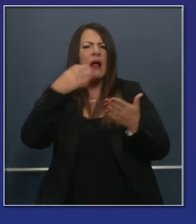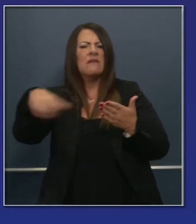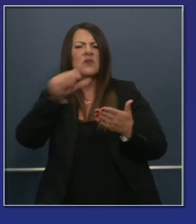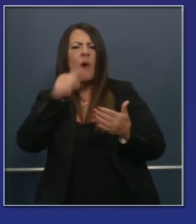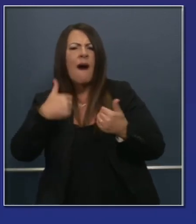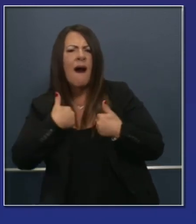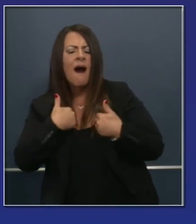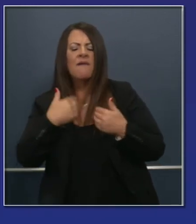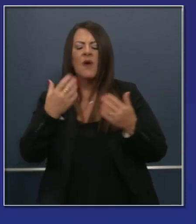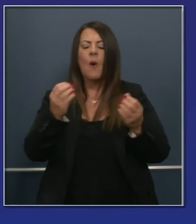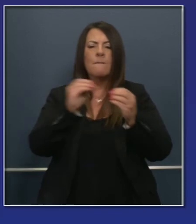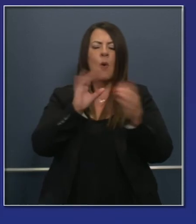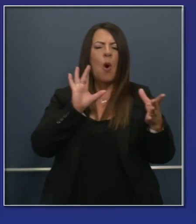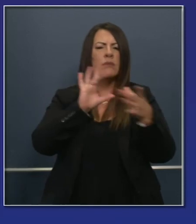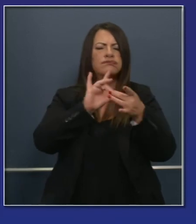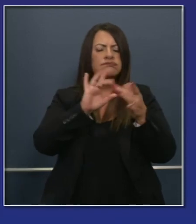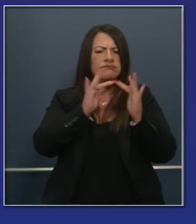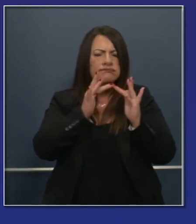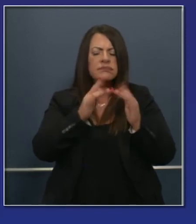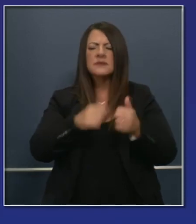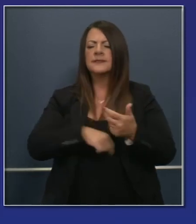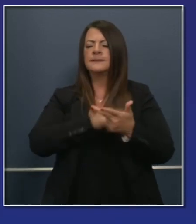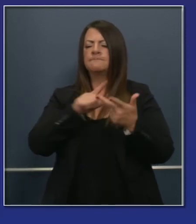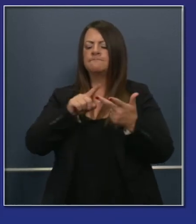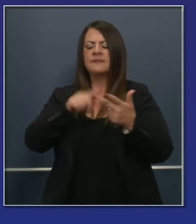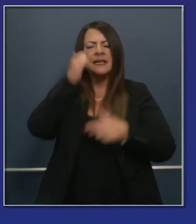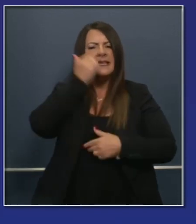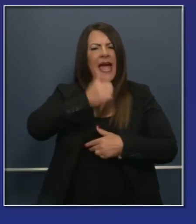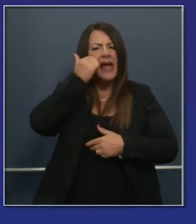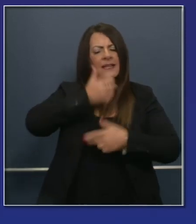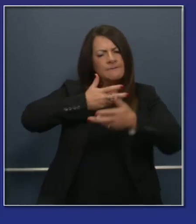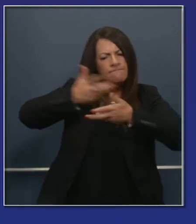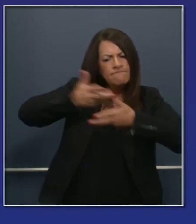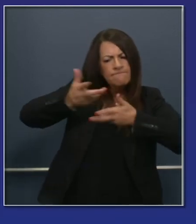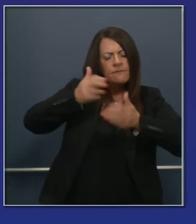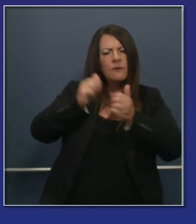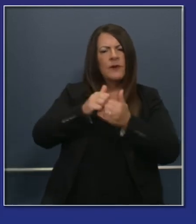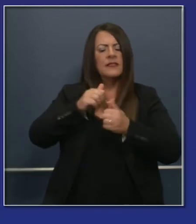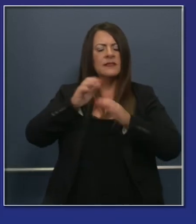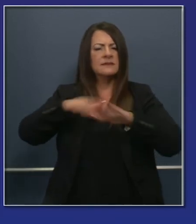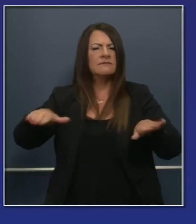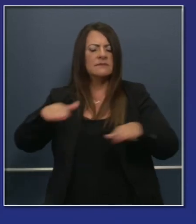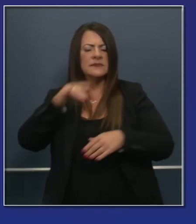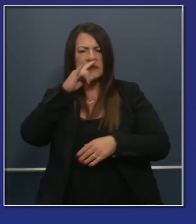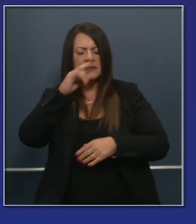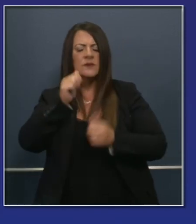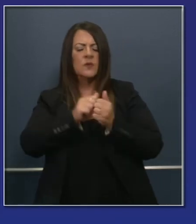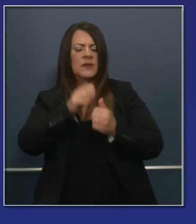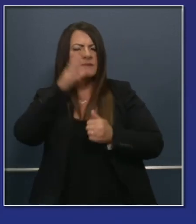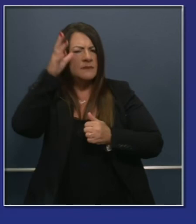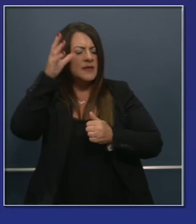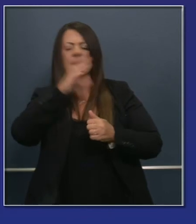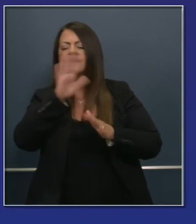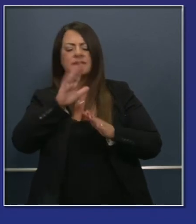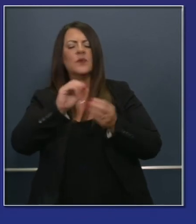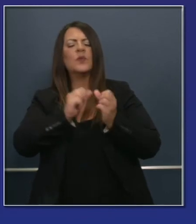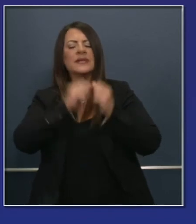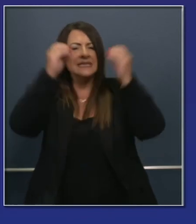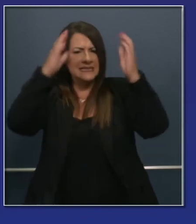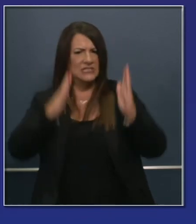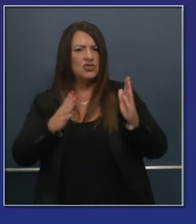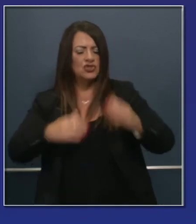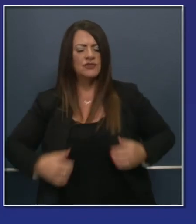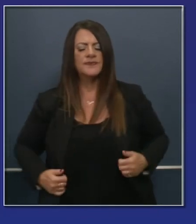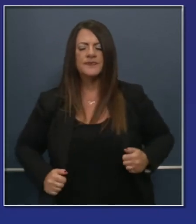connectivity quality connectivity daily interaction look as I said digital or rather distance learning is